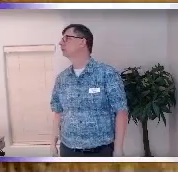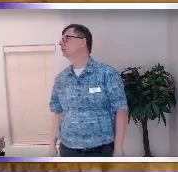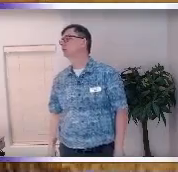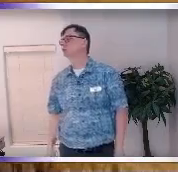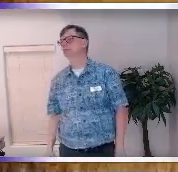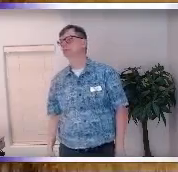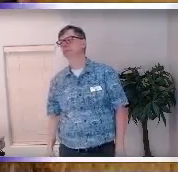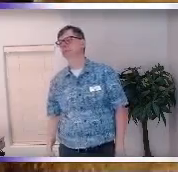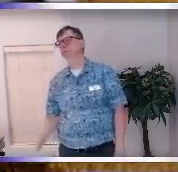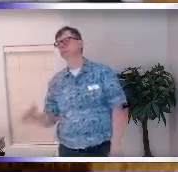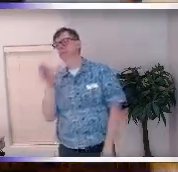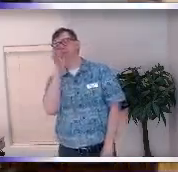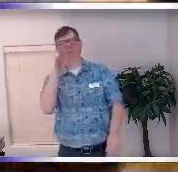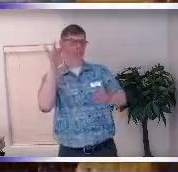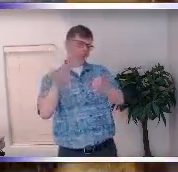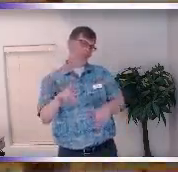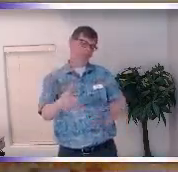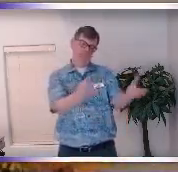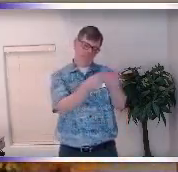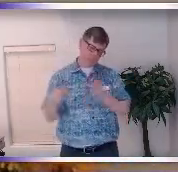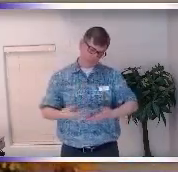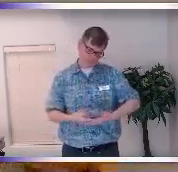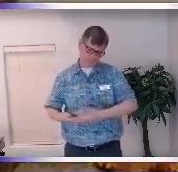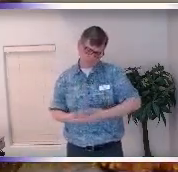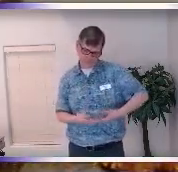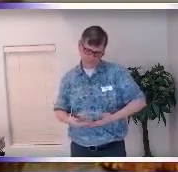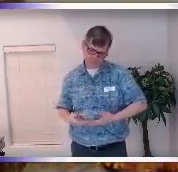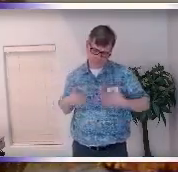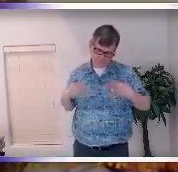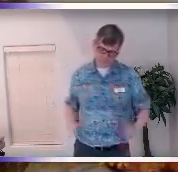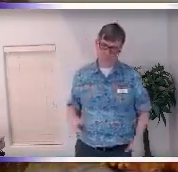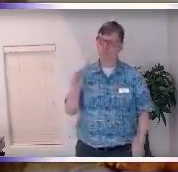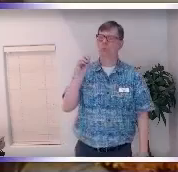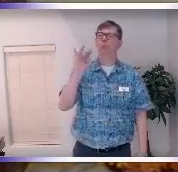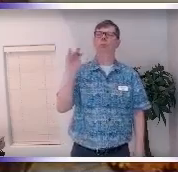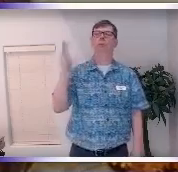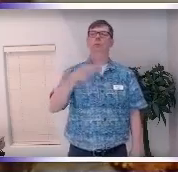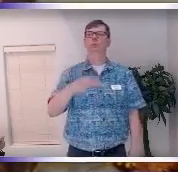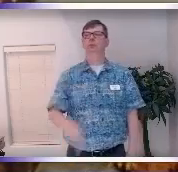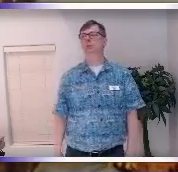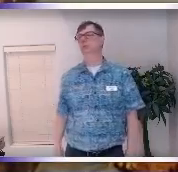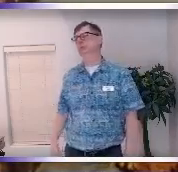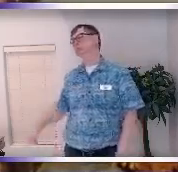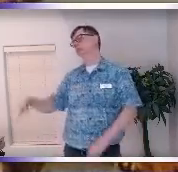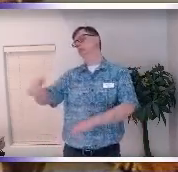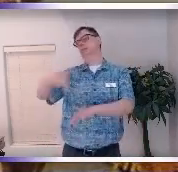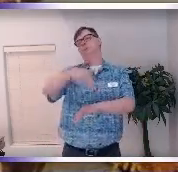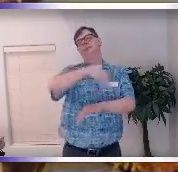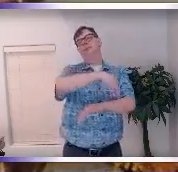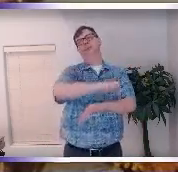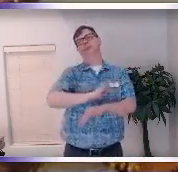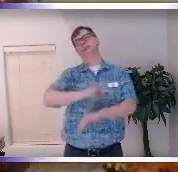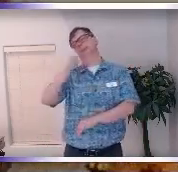and my mom sits and we take the baby and he's dressed up as Olaf he was so cute and we we walk and I'm I'm